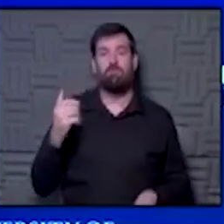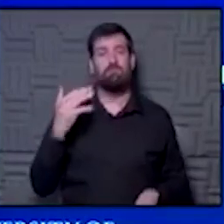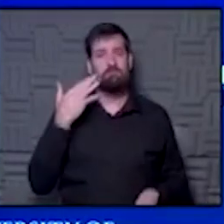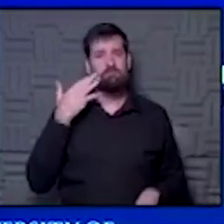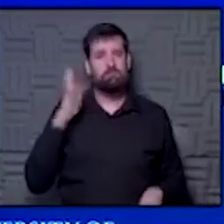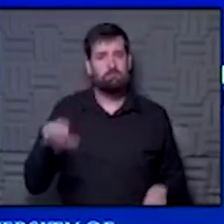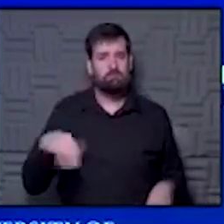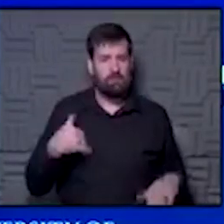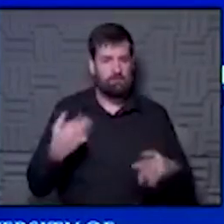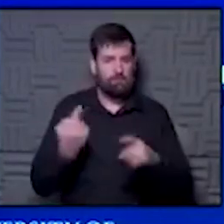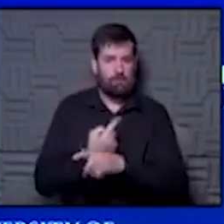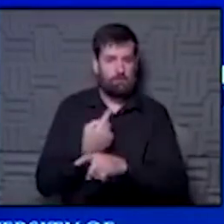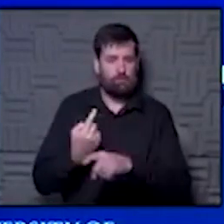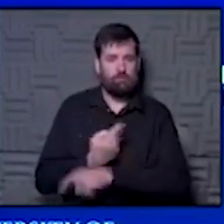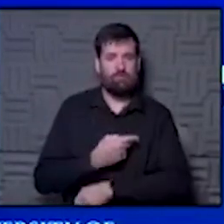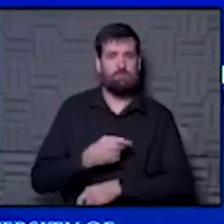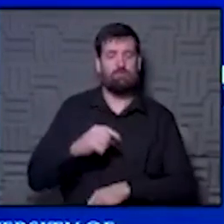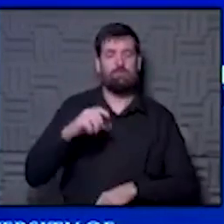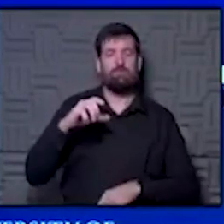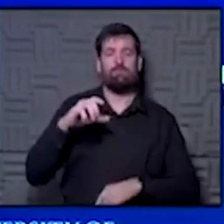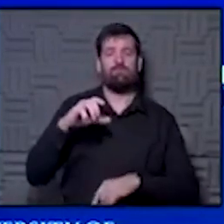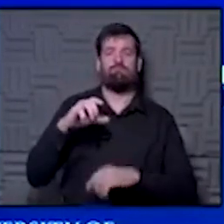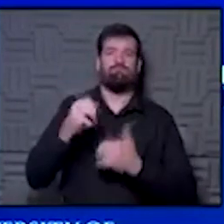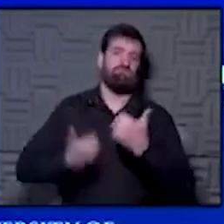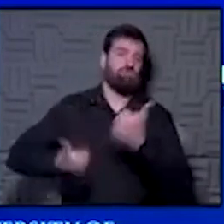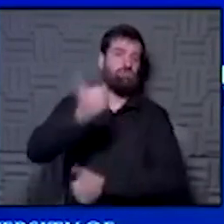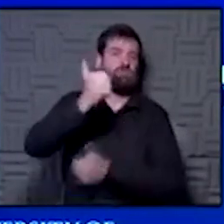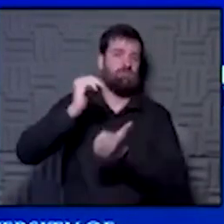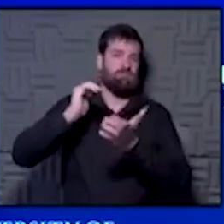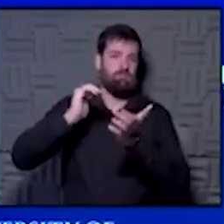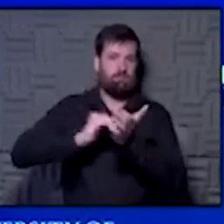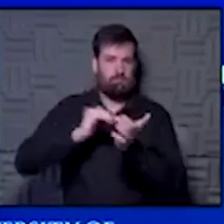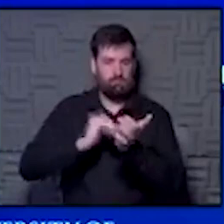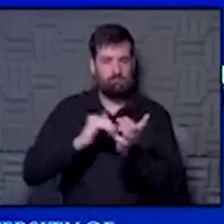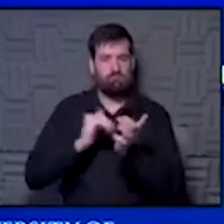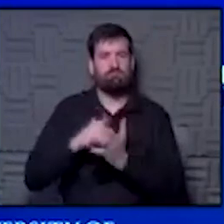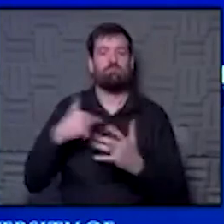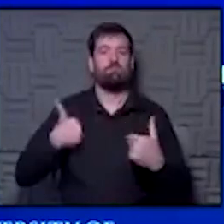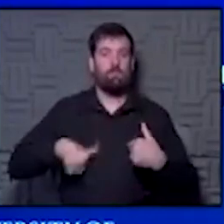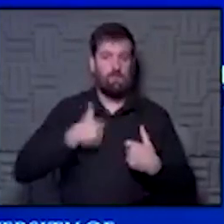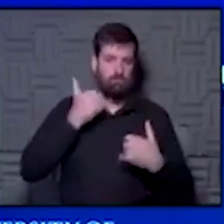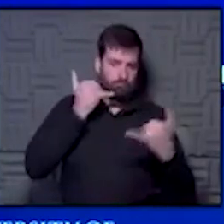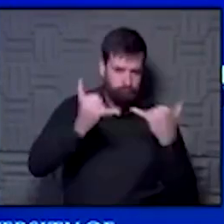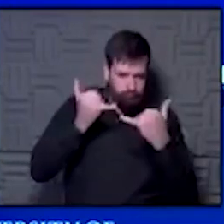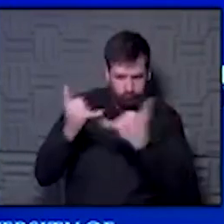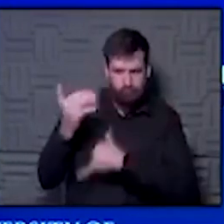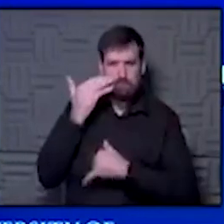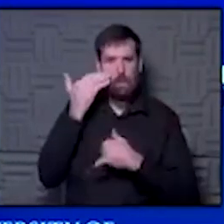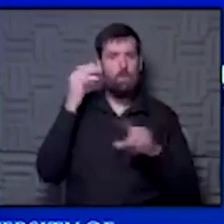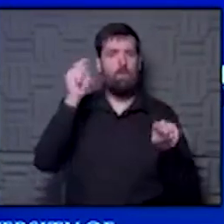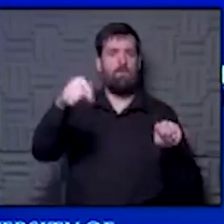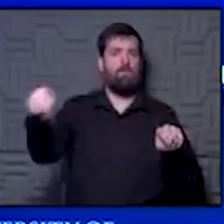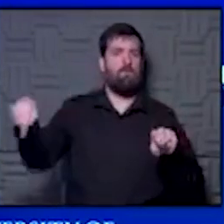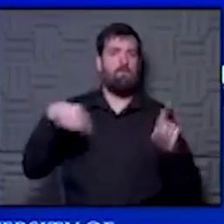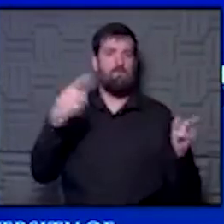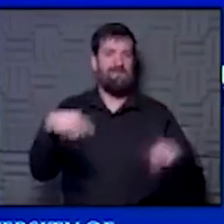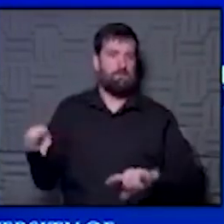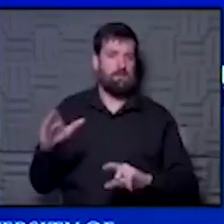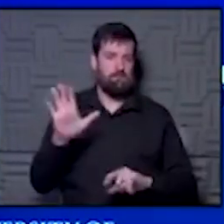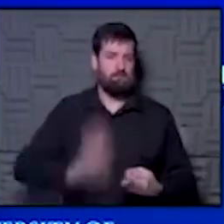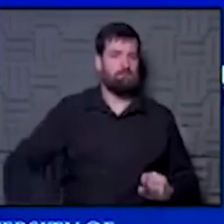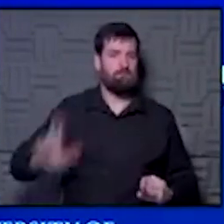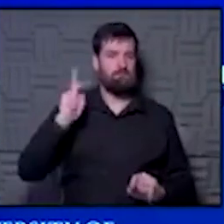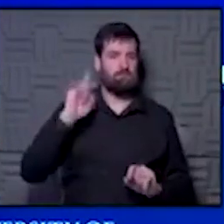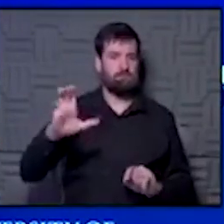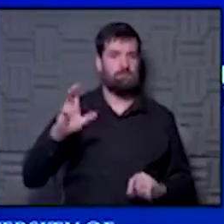that regular chief medical officer phone call and we do go around the horn and we know kind of what's going on with each other. We